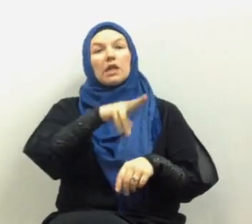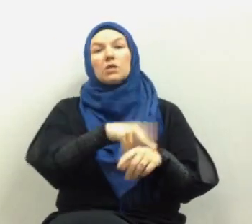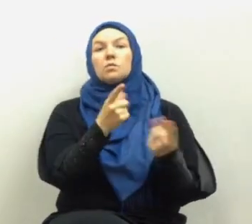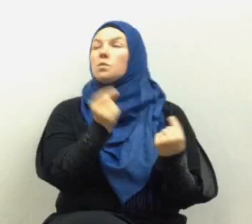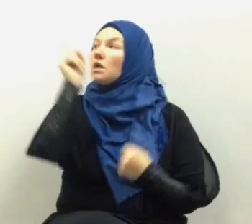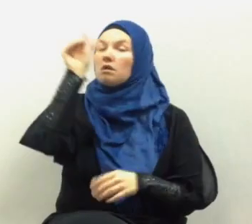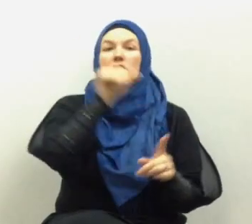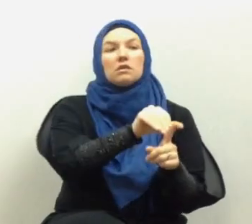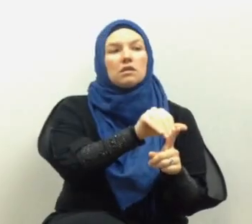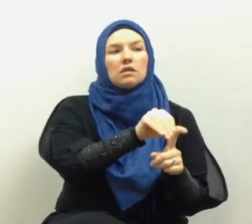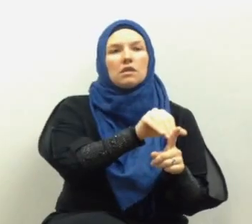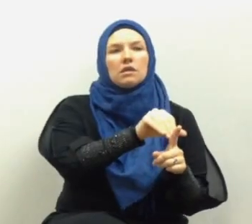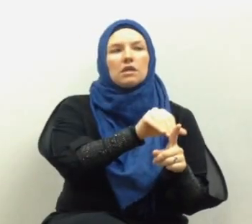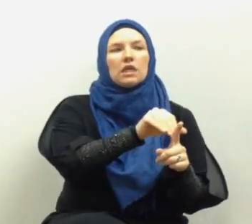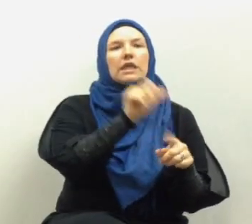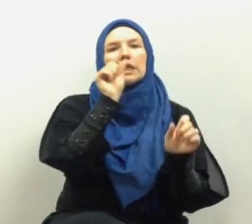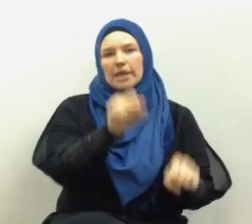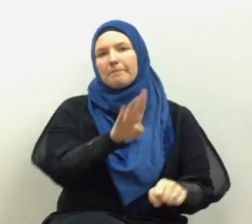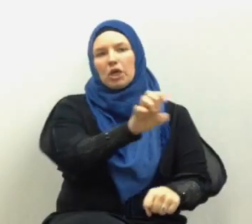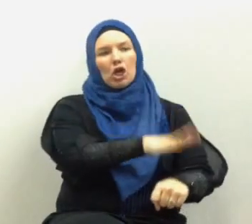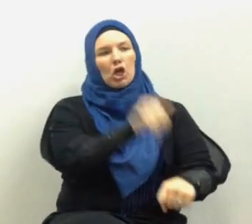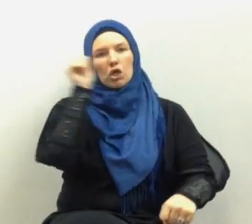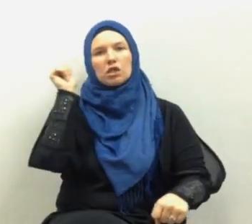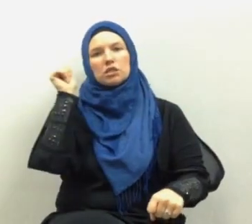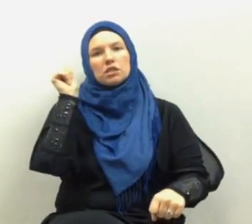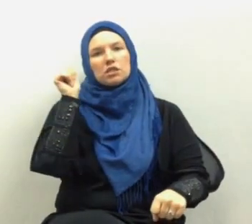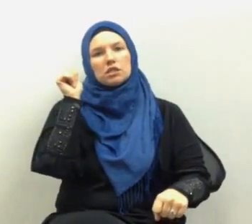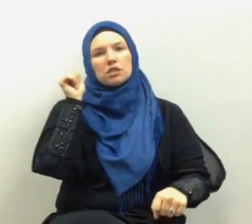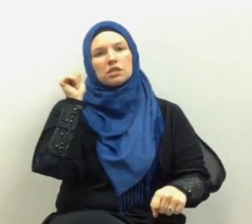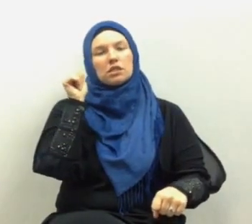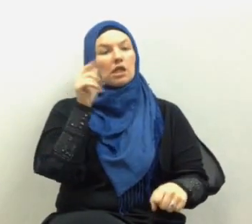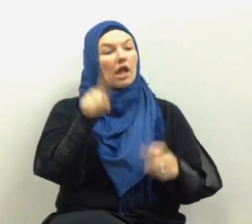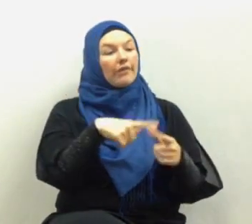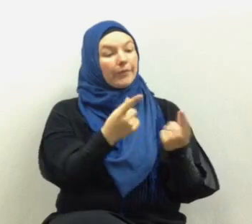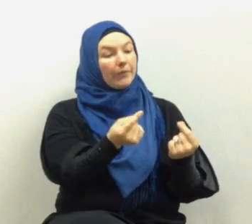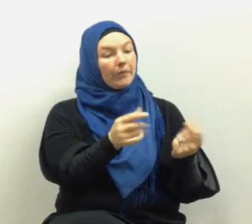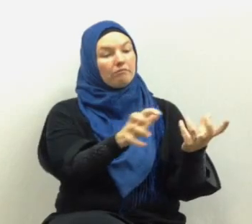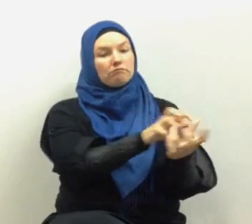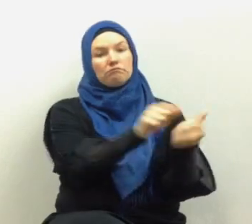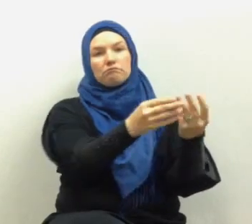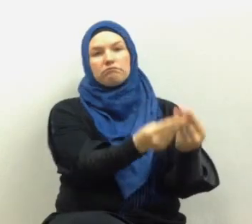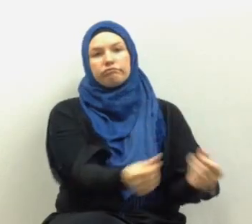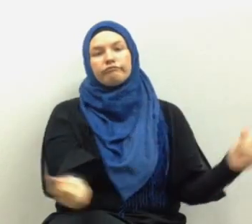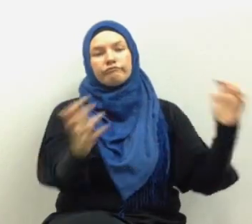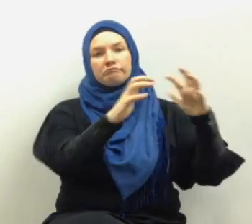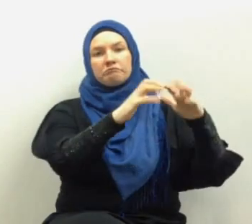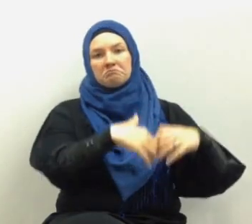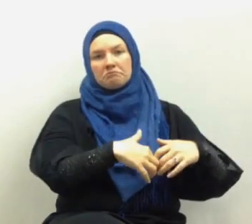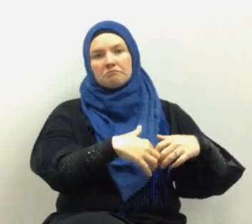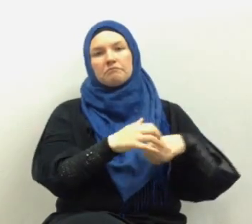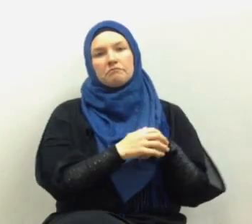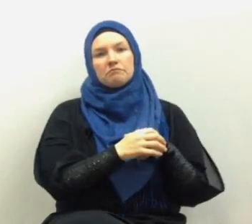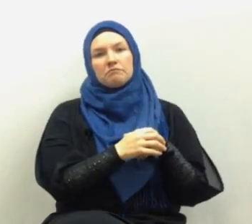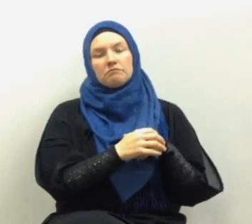nation it can be called to its own destruction it can be